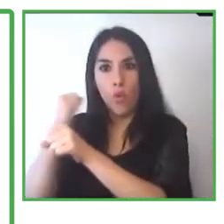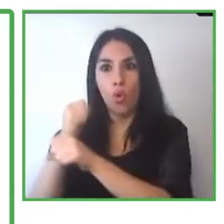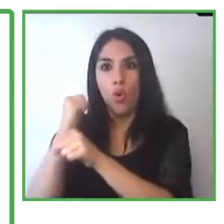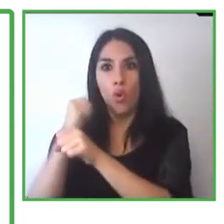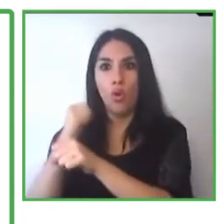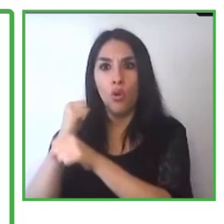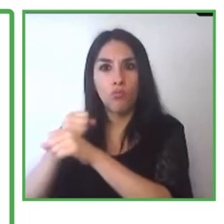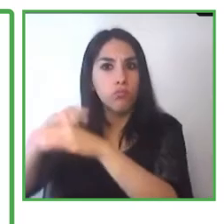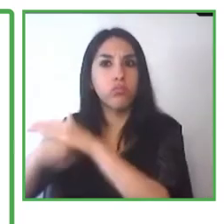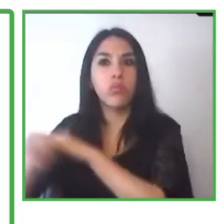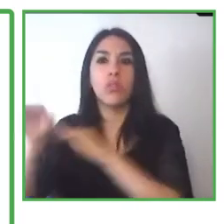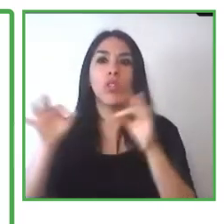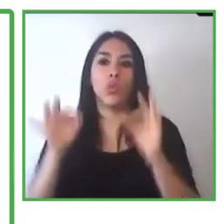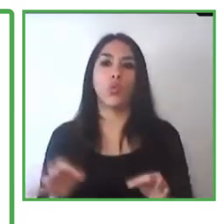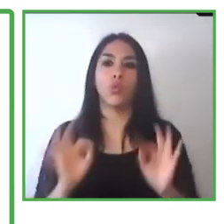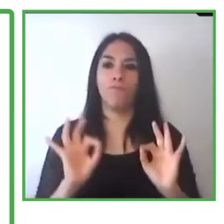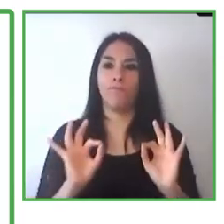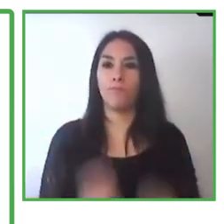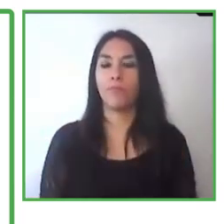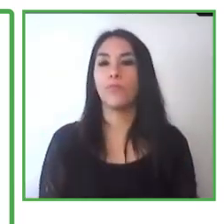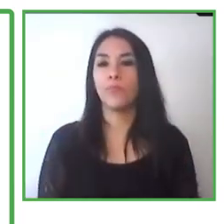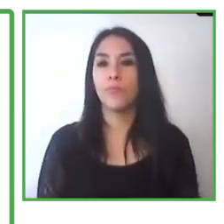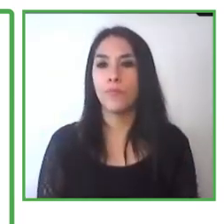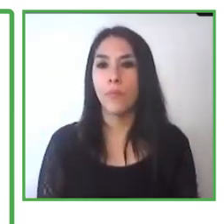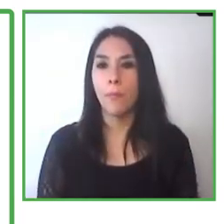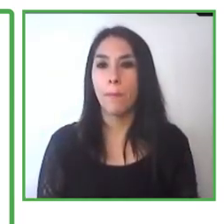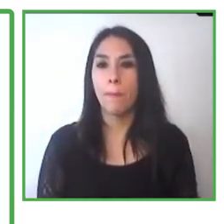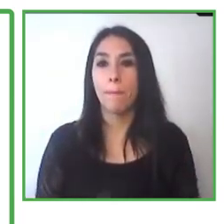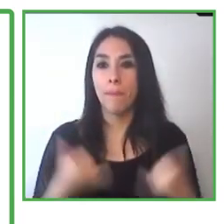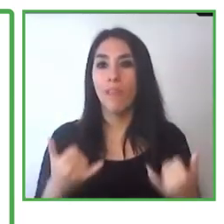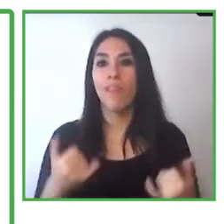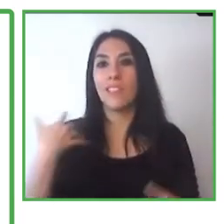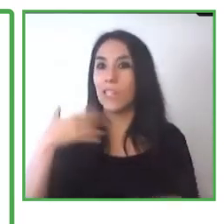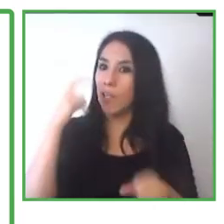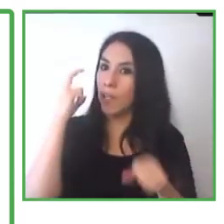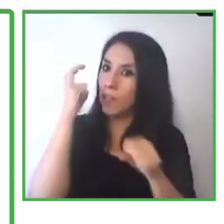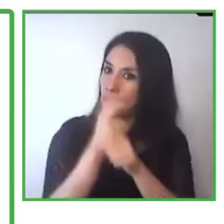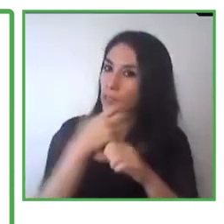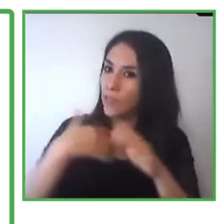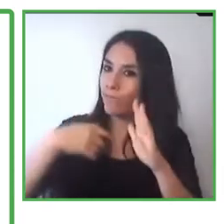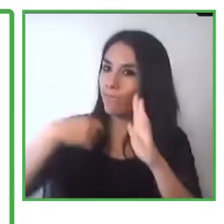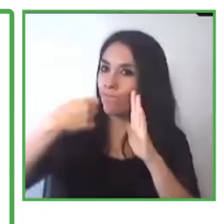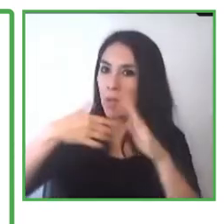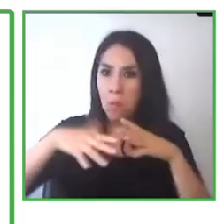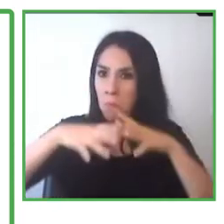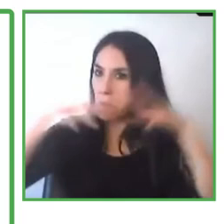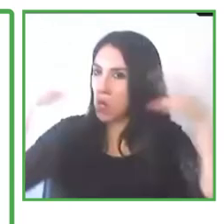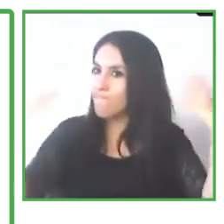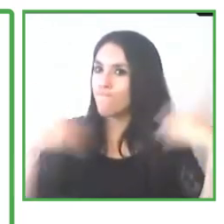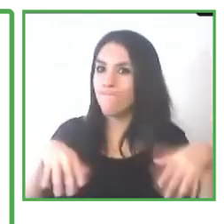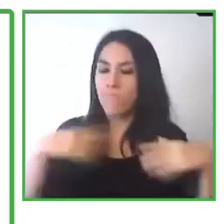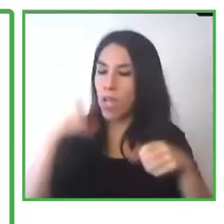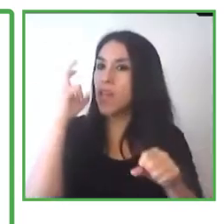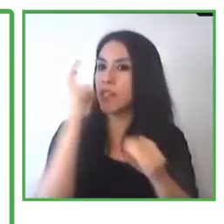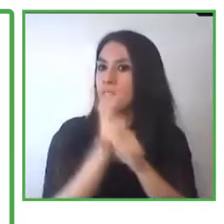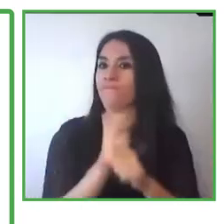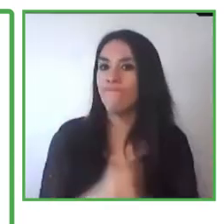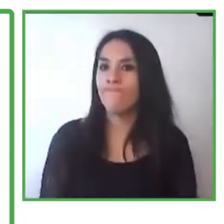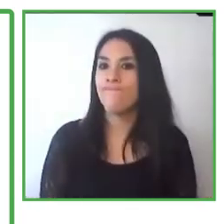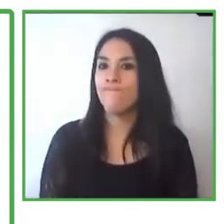effective way through the Incorpora project. So it's very difficult to have a program such as this one, and to be able to